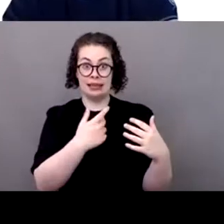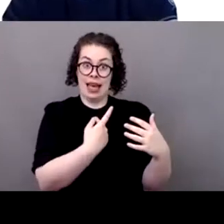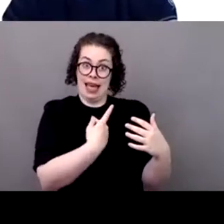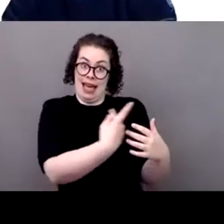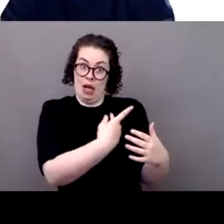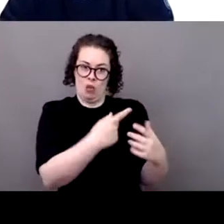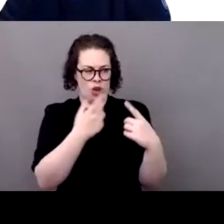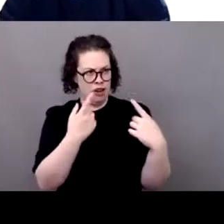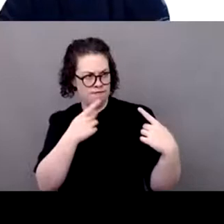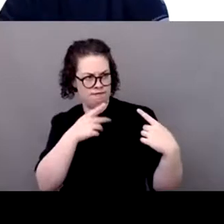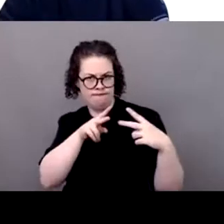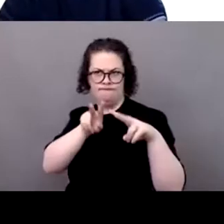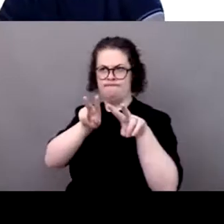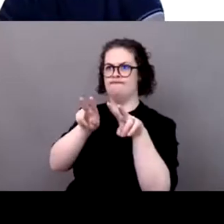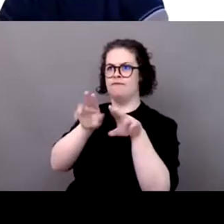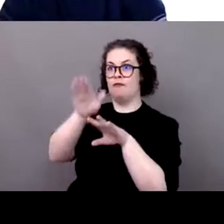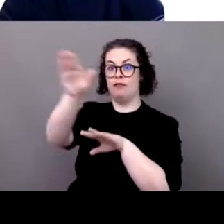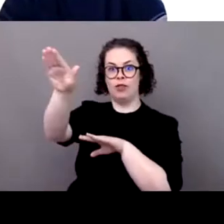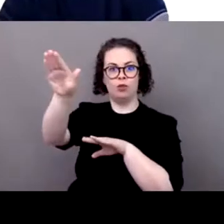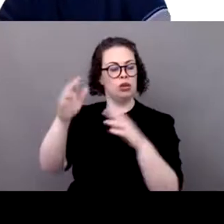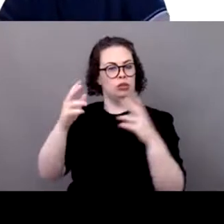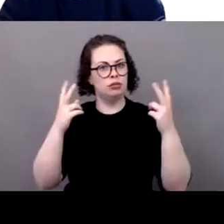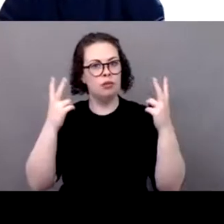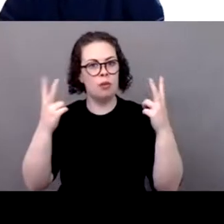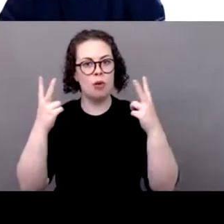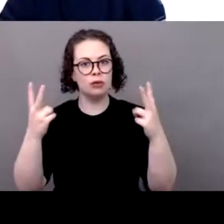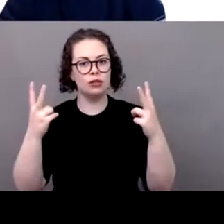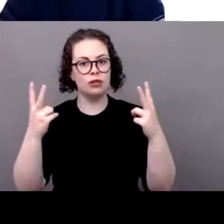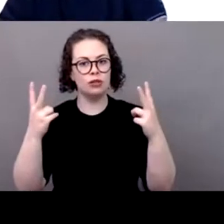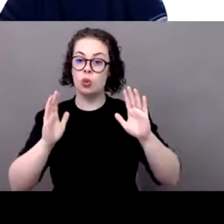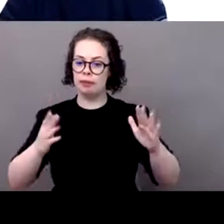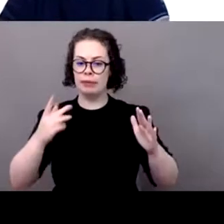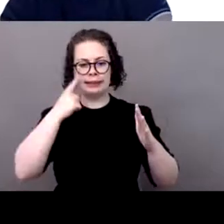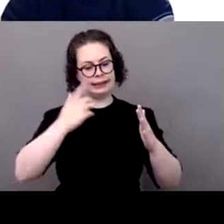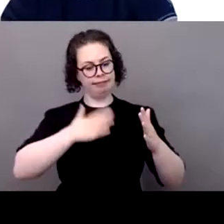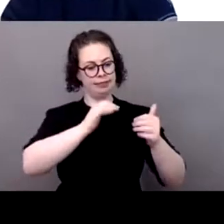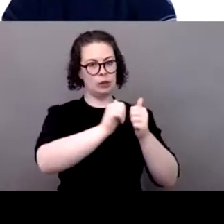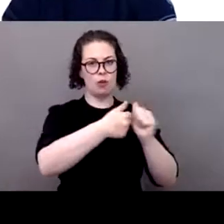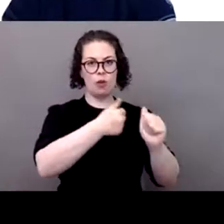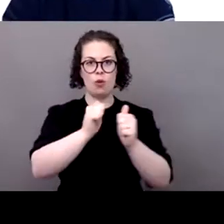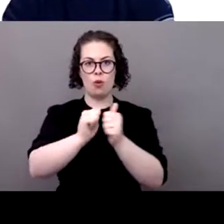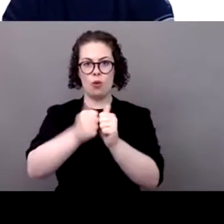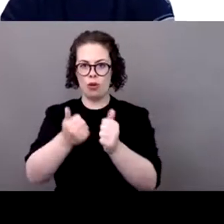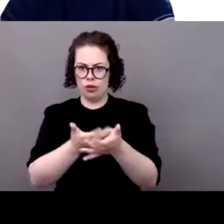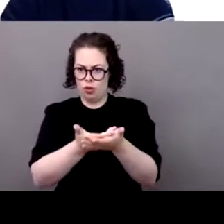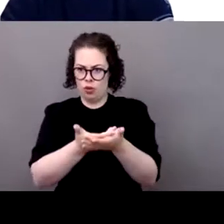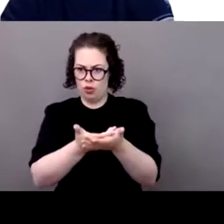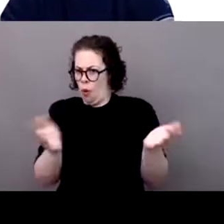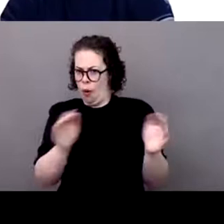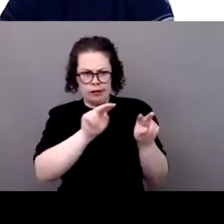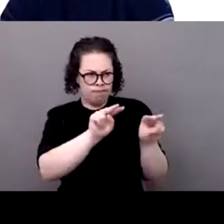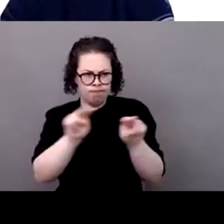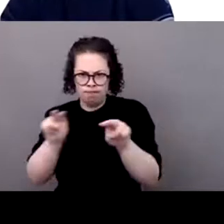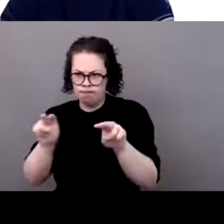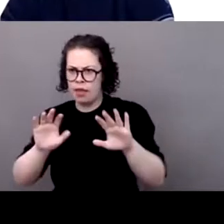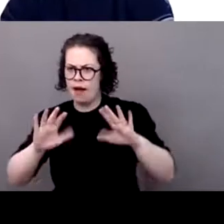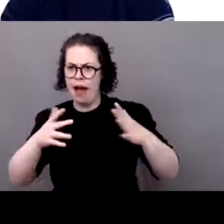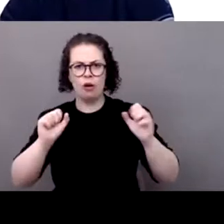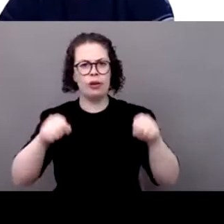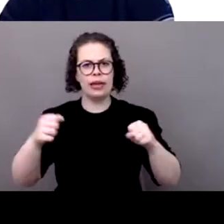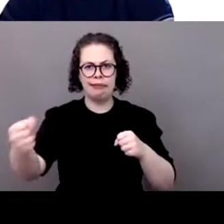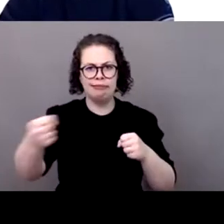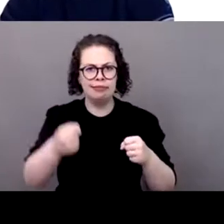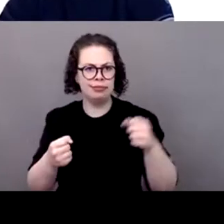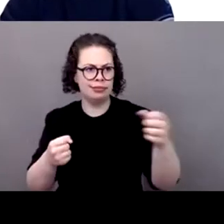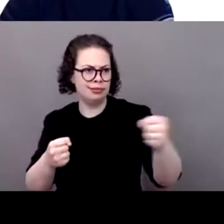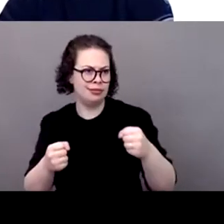So we need to look at the sector in its entirety and to maybe